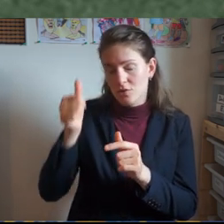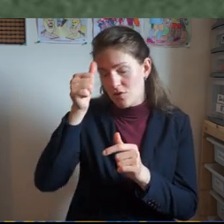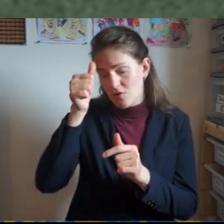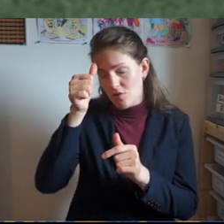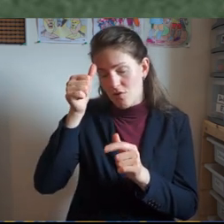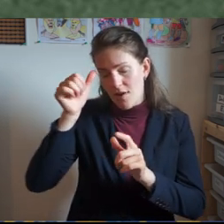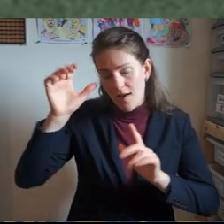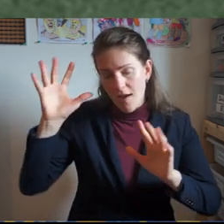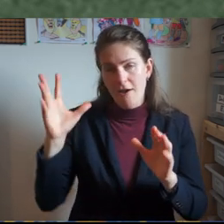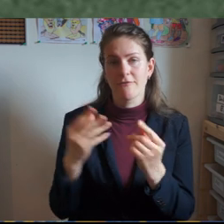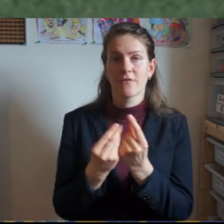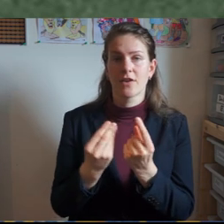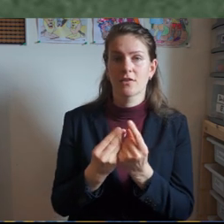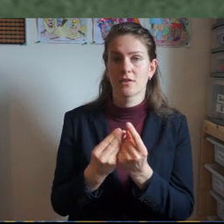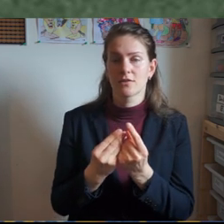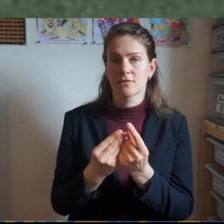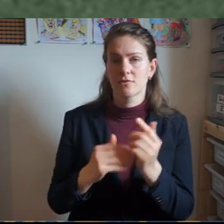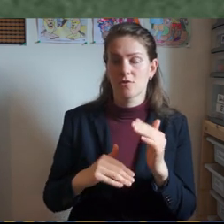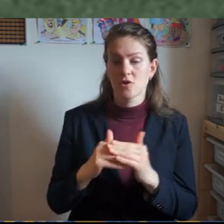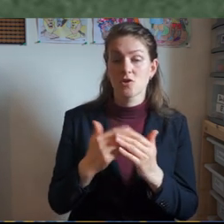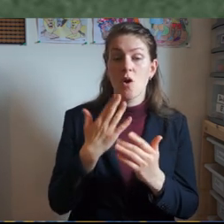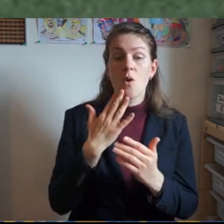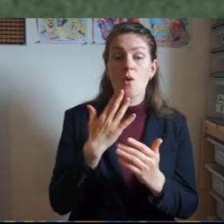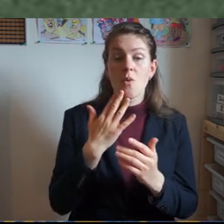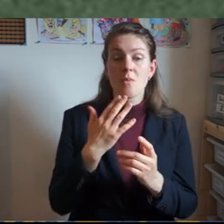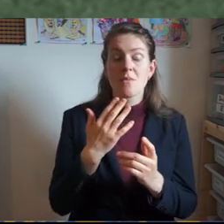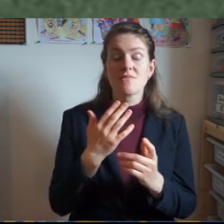came to see the Lord he had known about him.